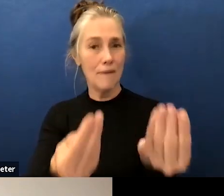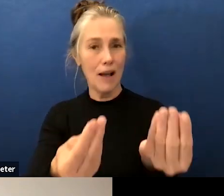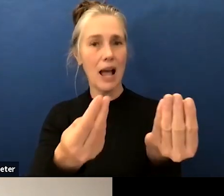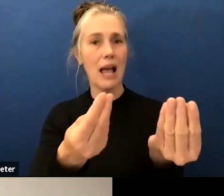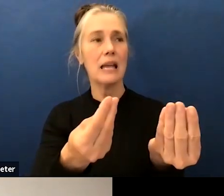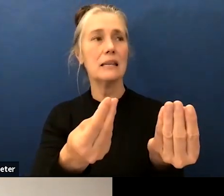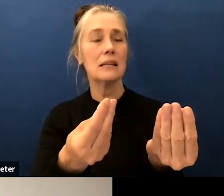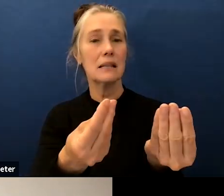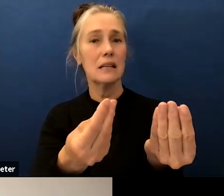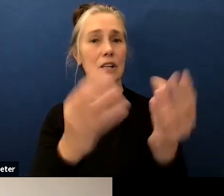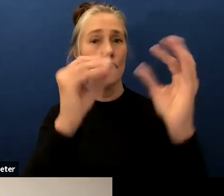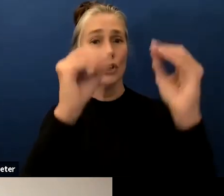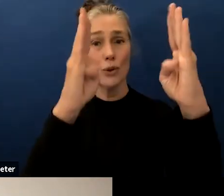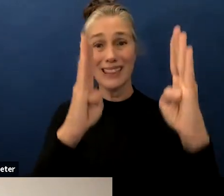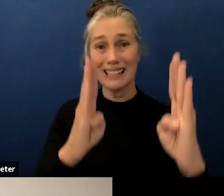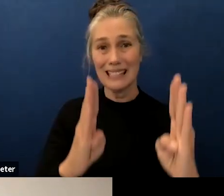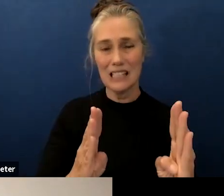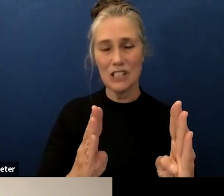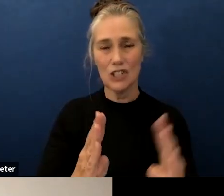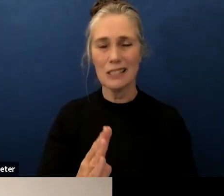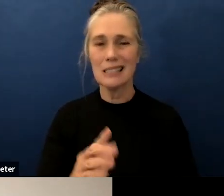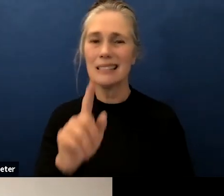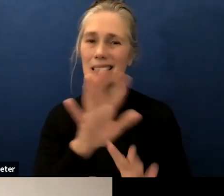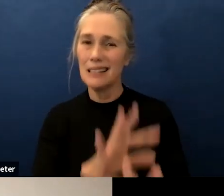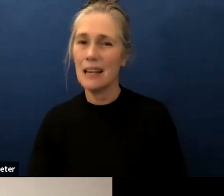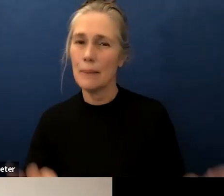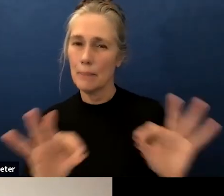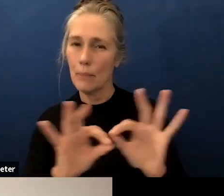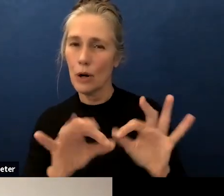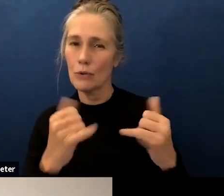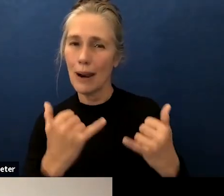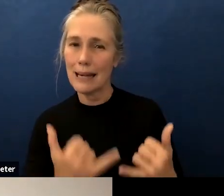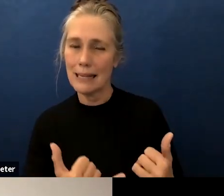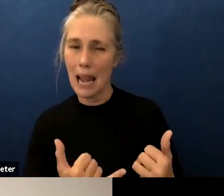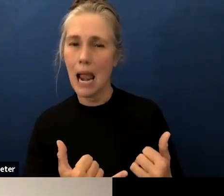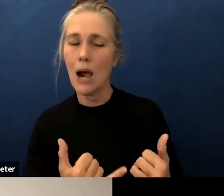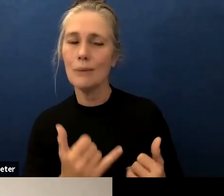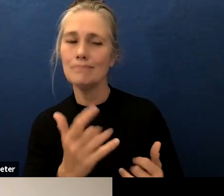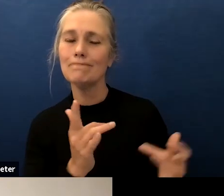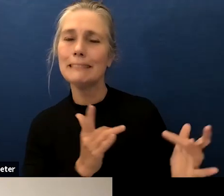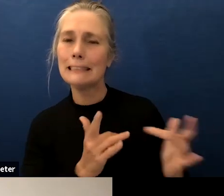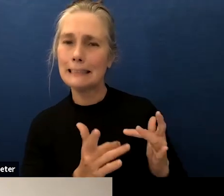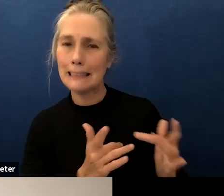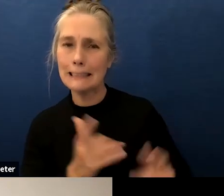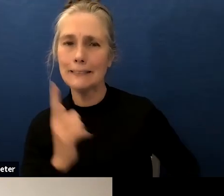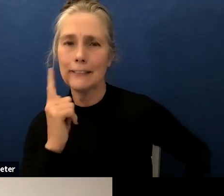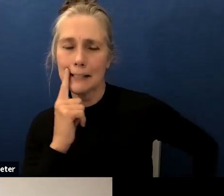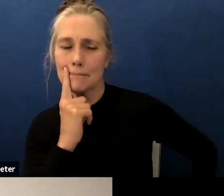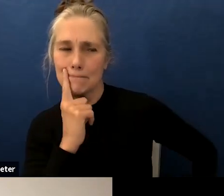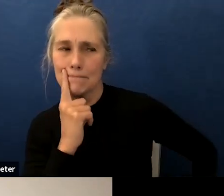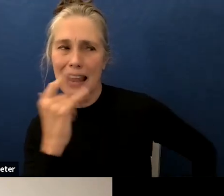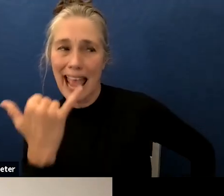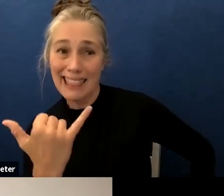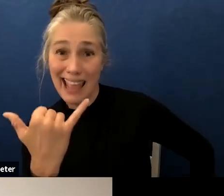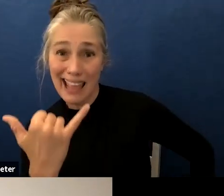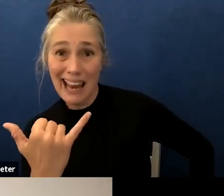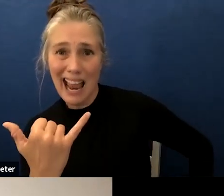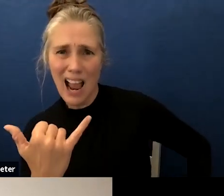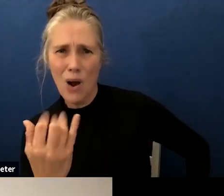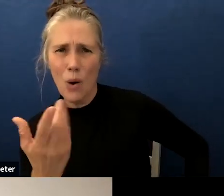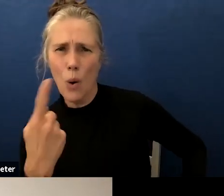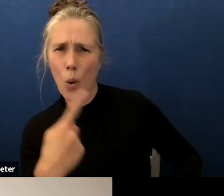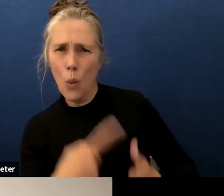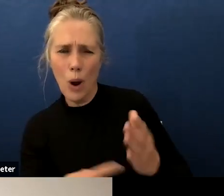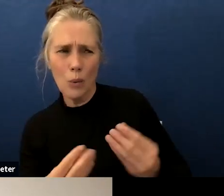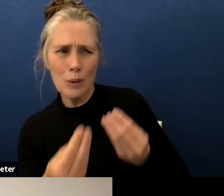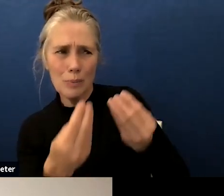so i think we have to be very sensitive to like at this moment where what will we be providing them right now considering the weight that what